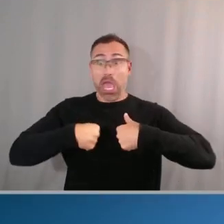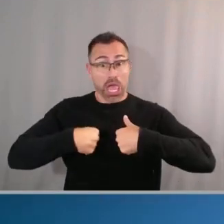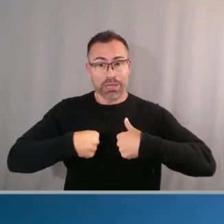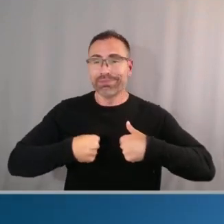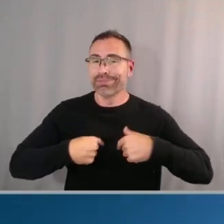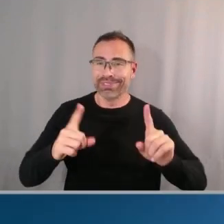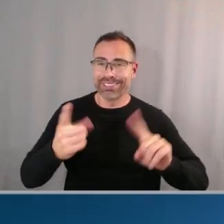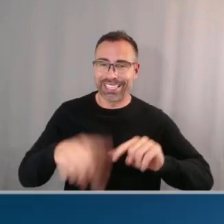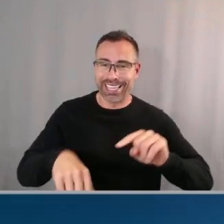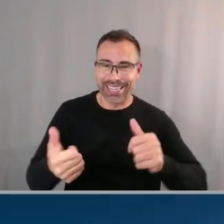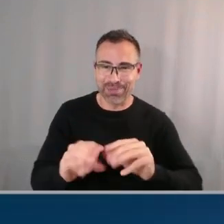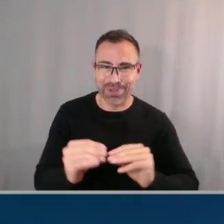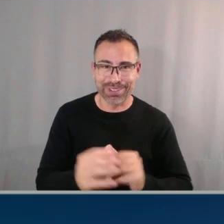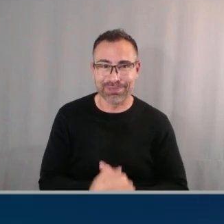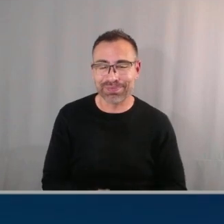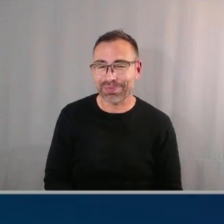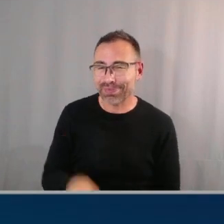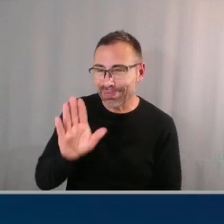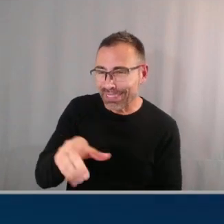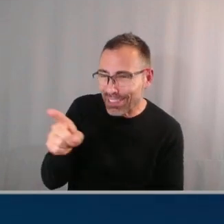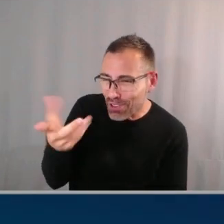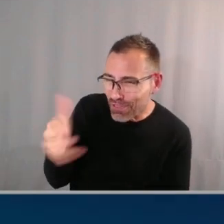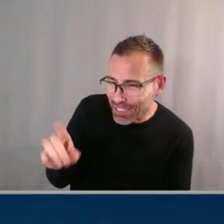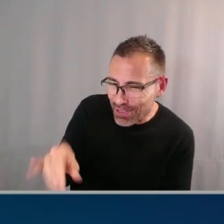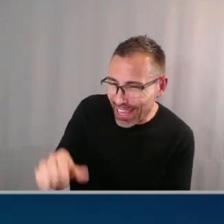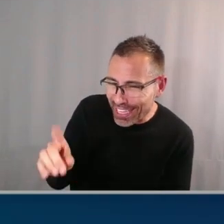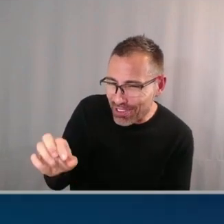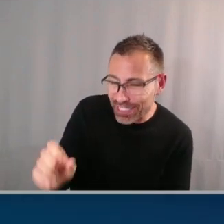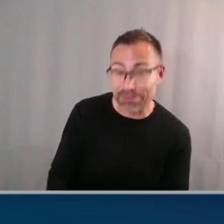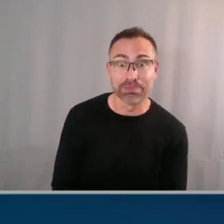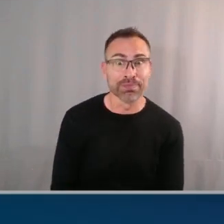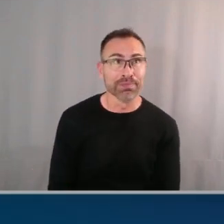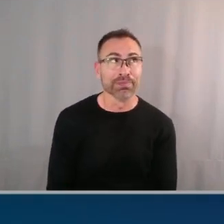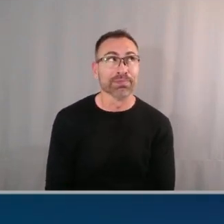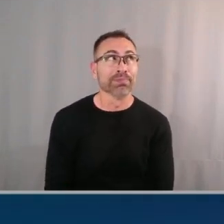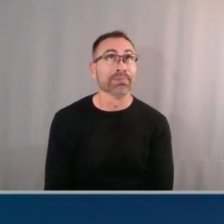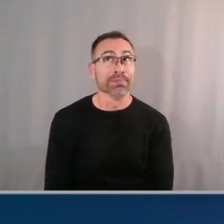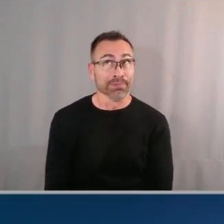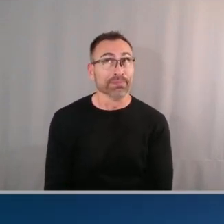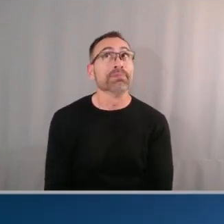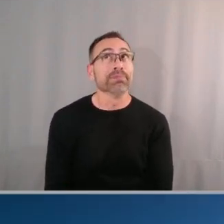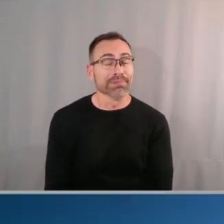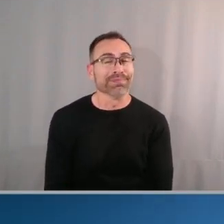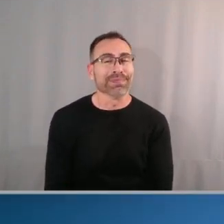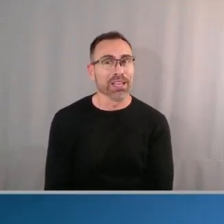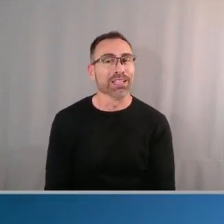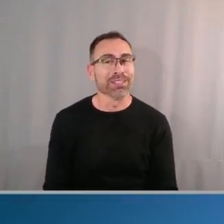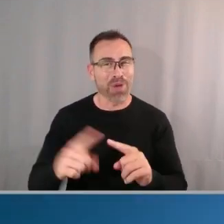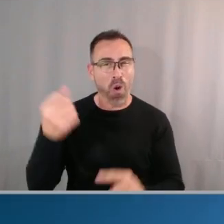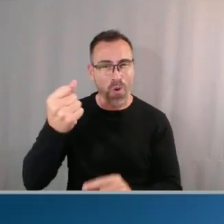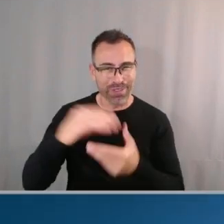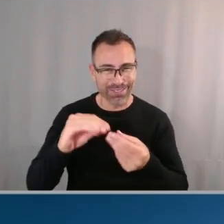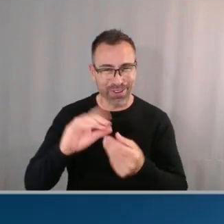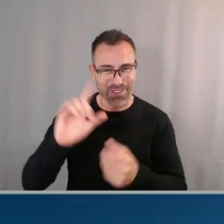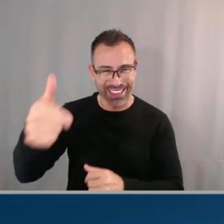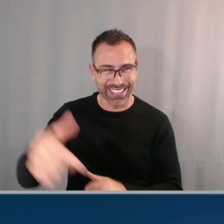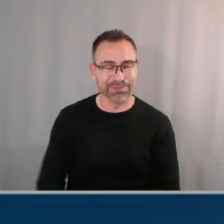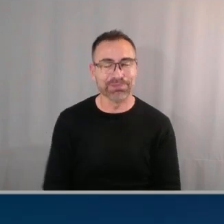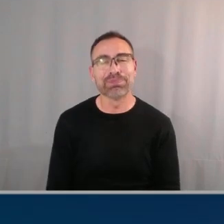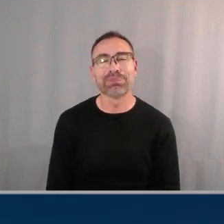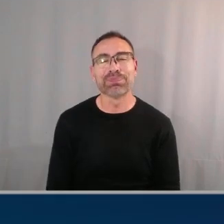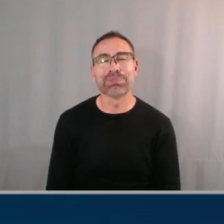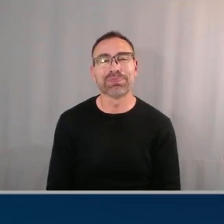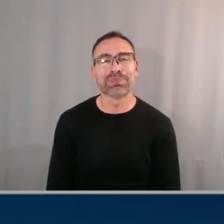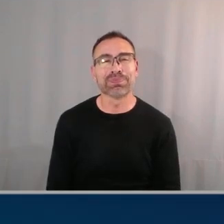bucket did you do that Adrian yes that's a story for another day I'm gonna uh use